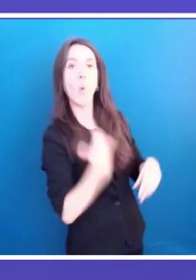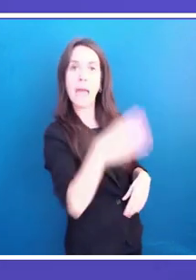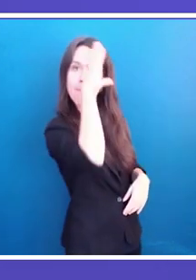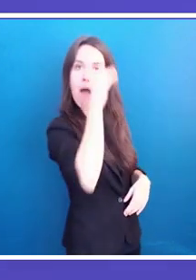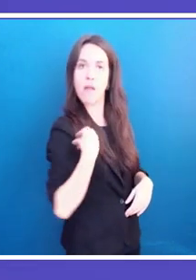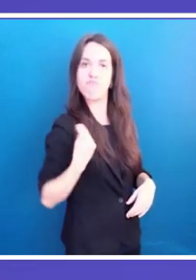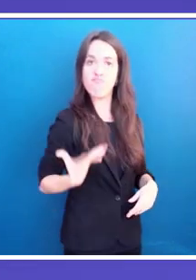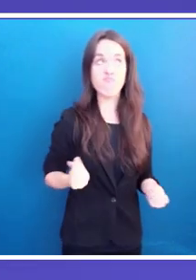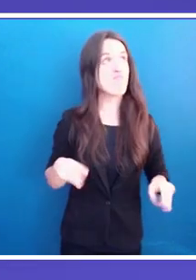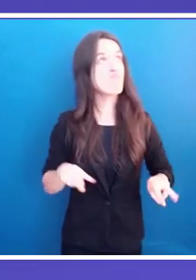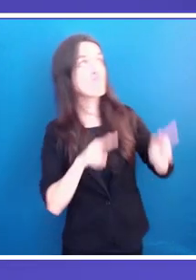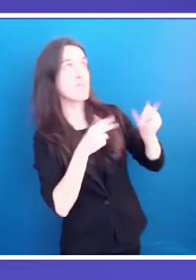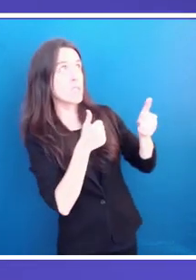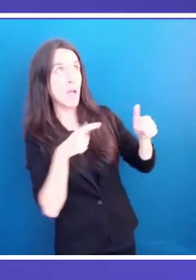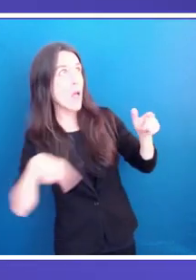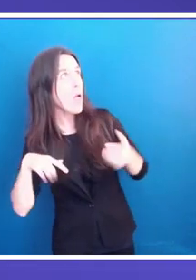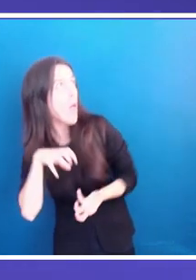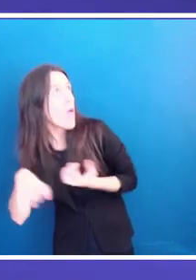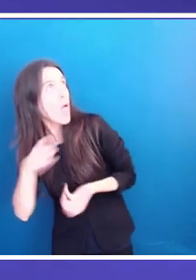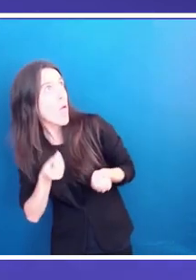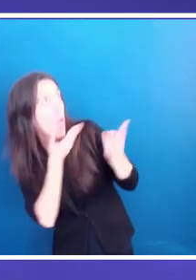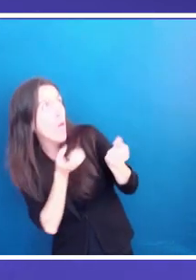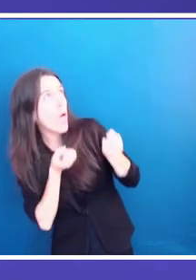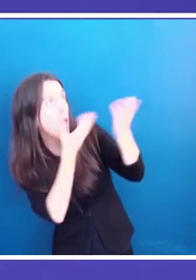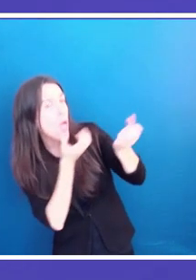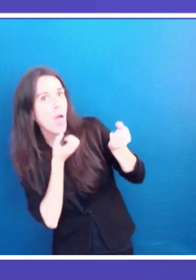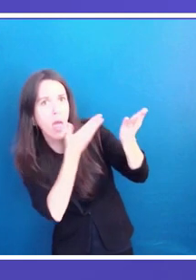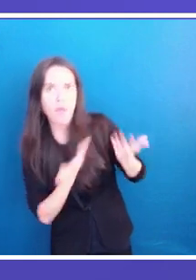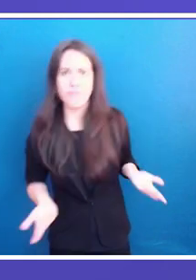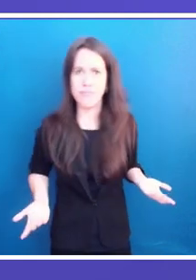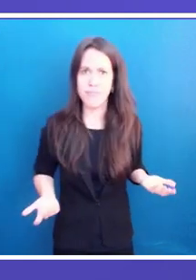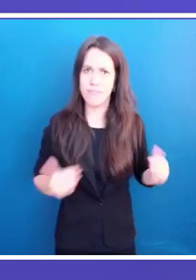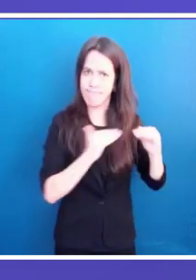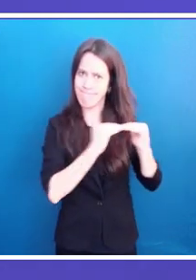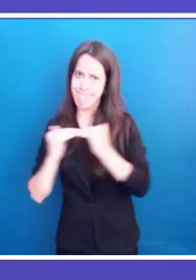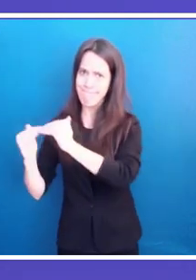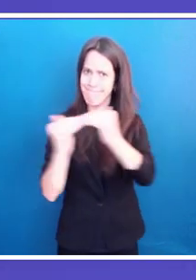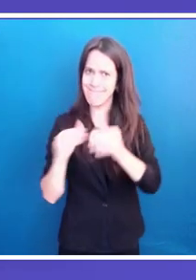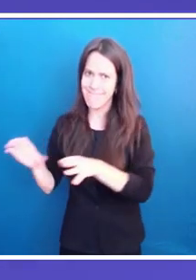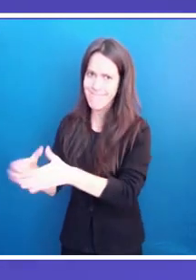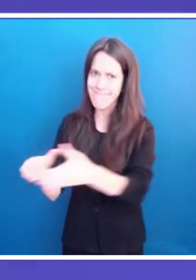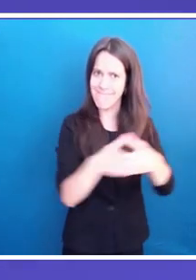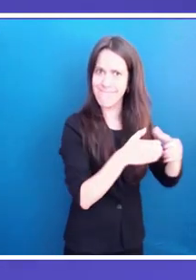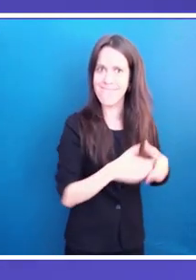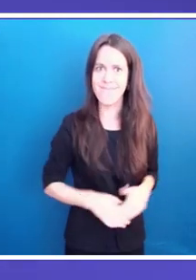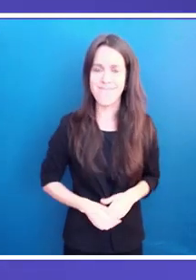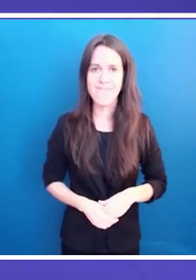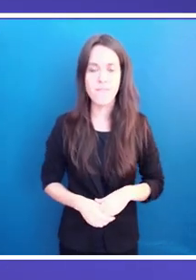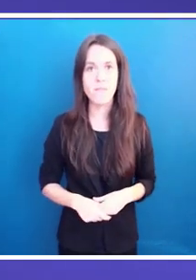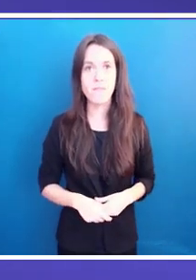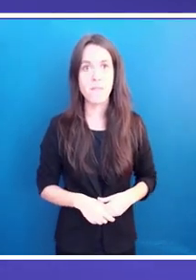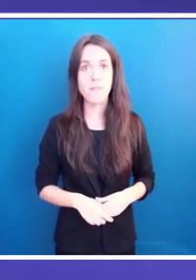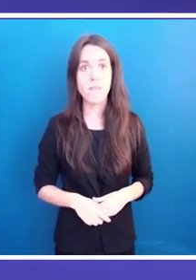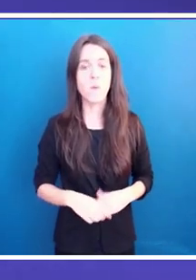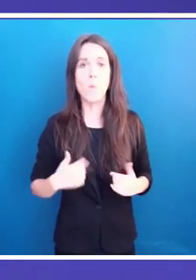It must be said, as clearly as this, we must also work to achieve a production